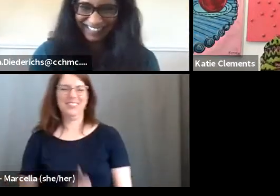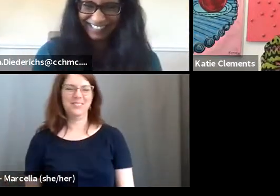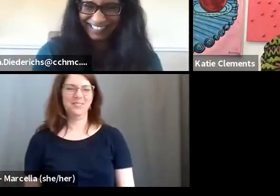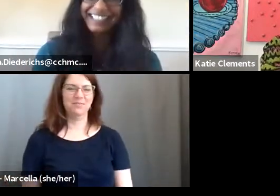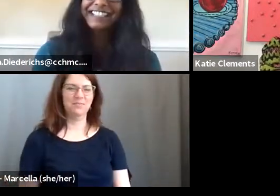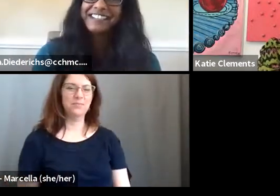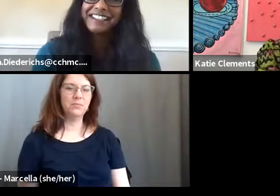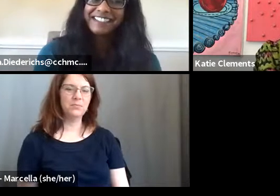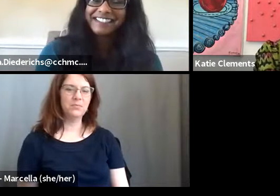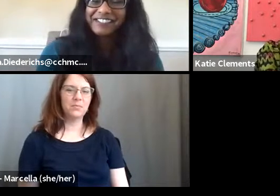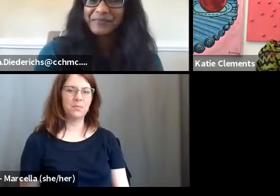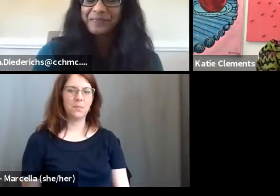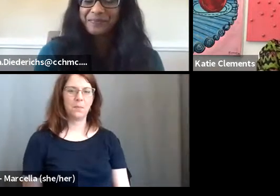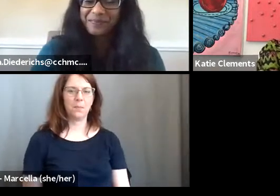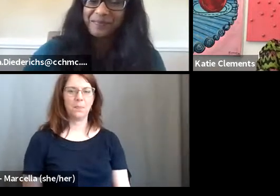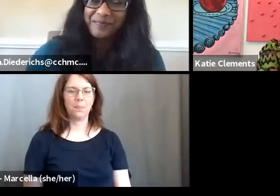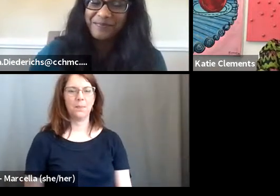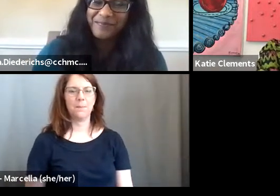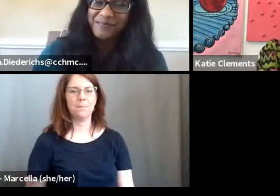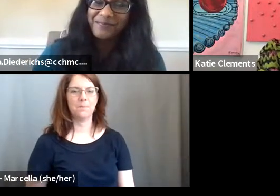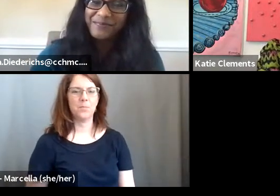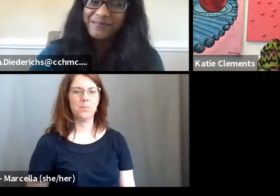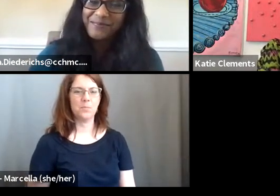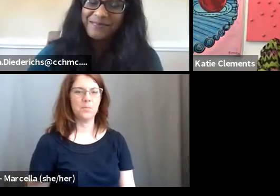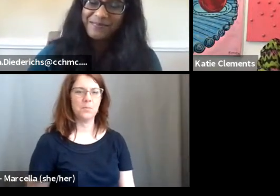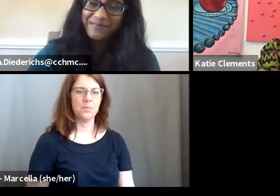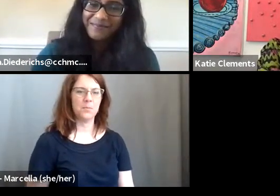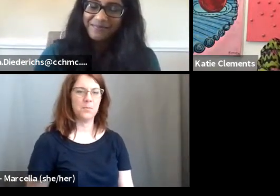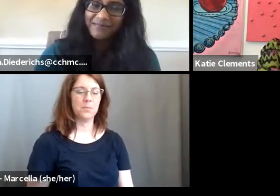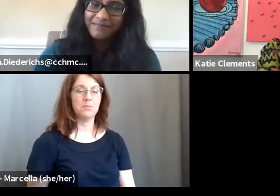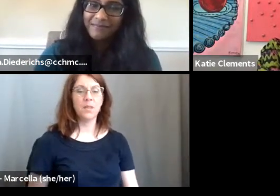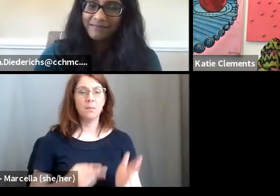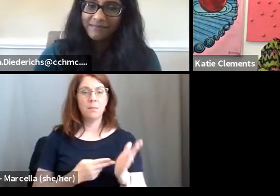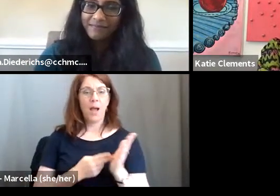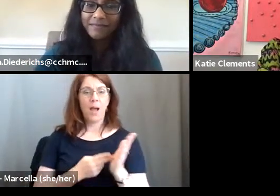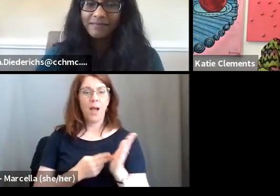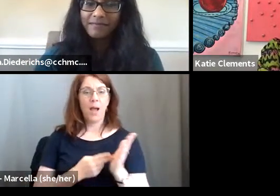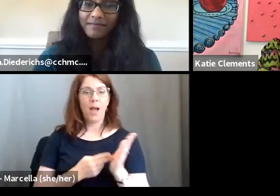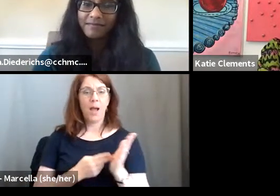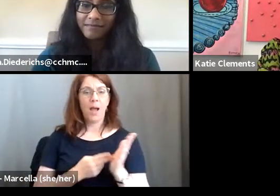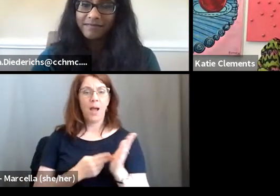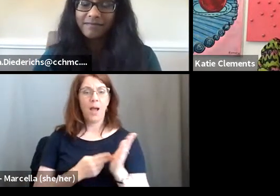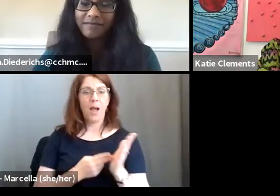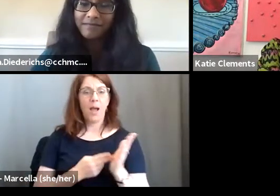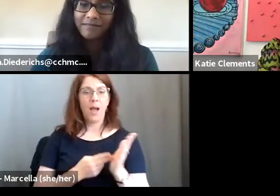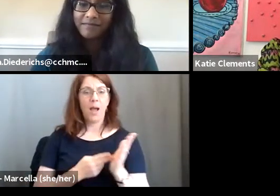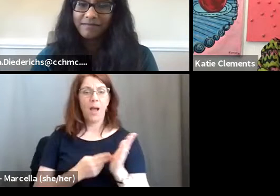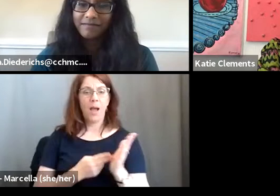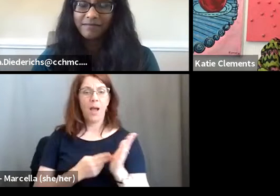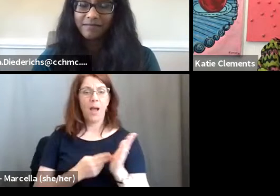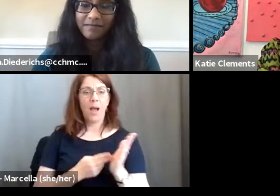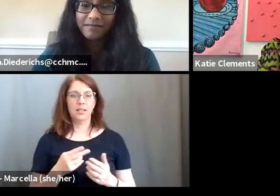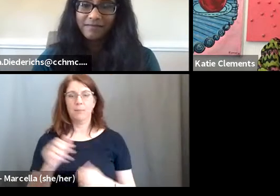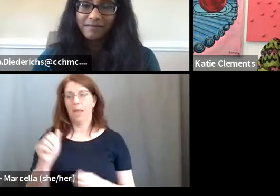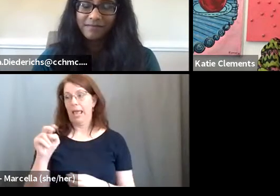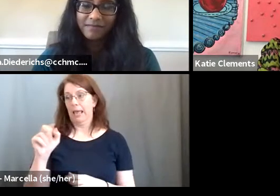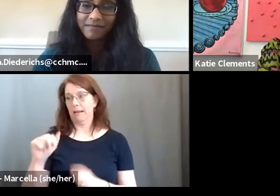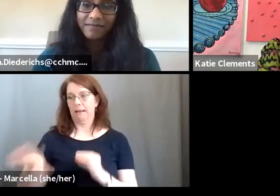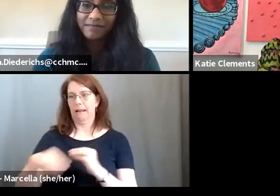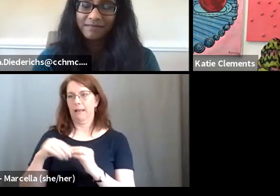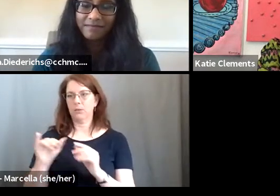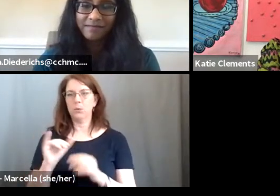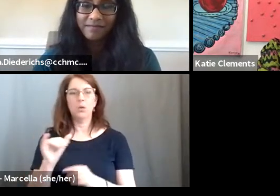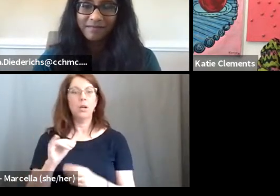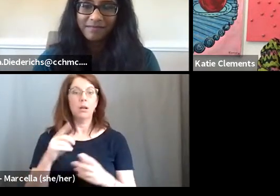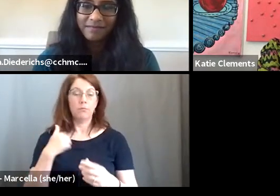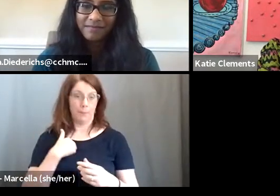No, but, you know, um, you know, and, and honestly, um, Anna can, can chime in on it. for me, you know,